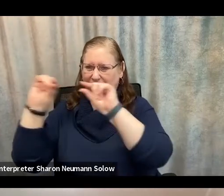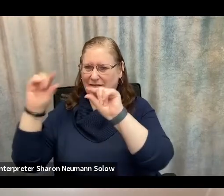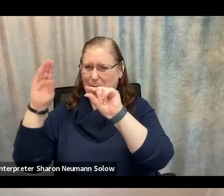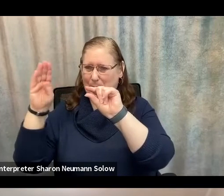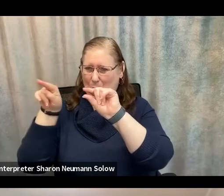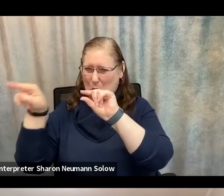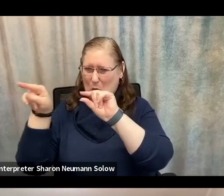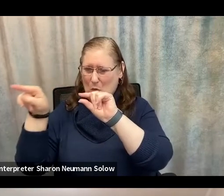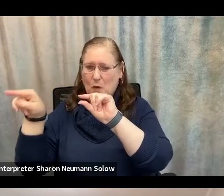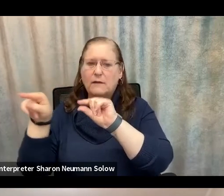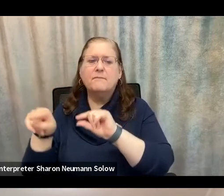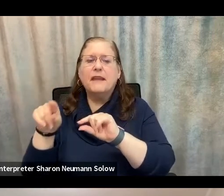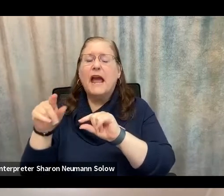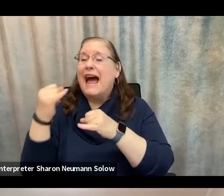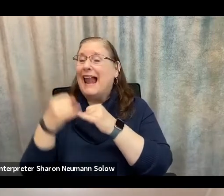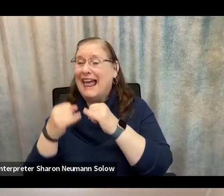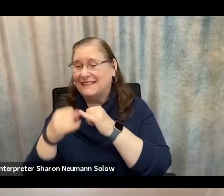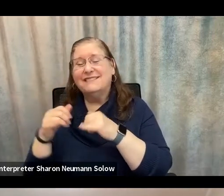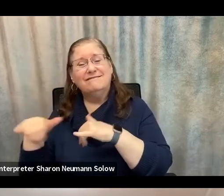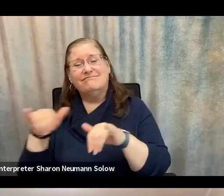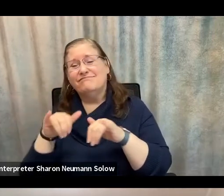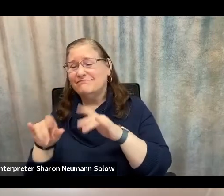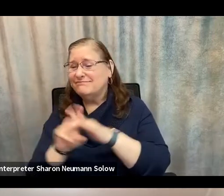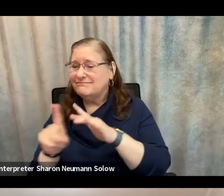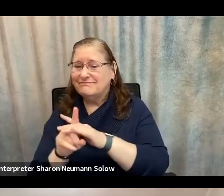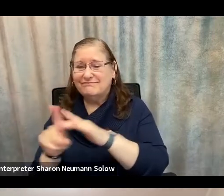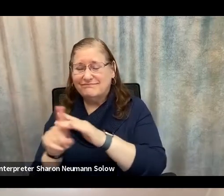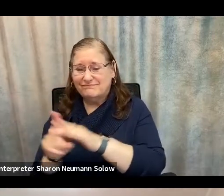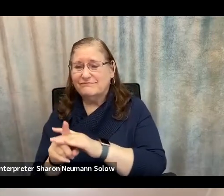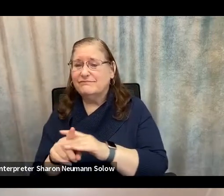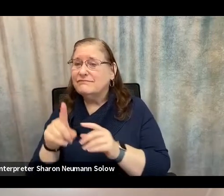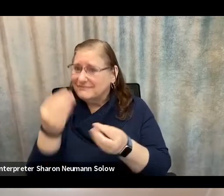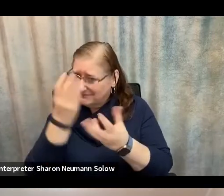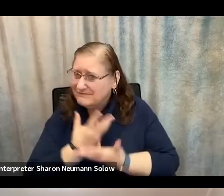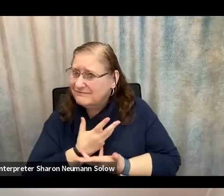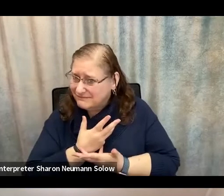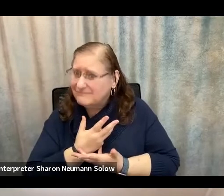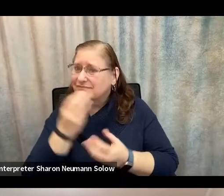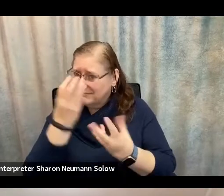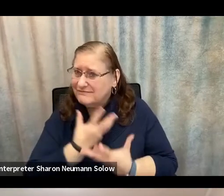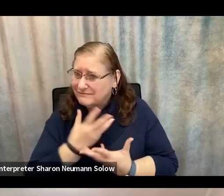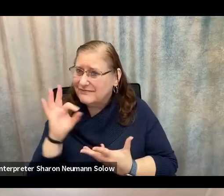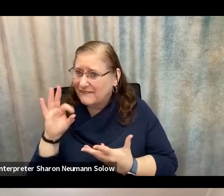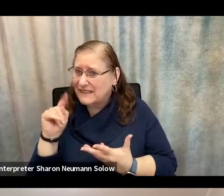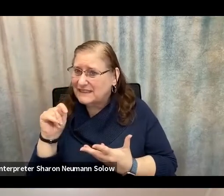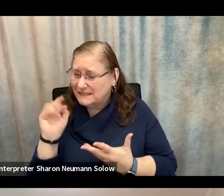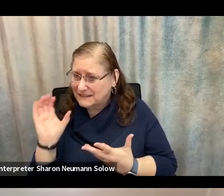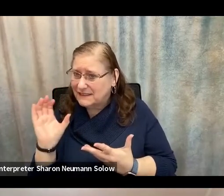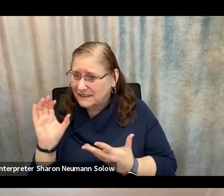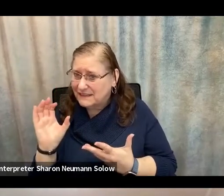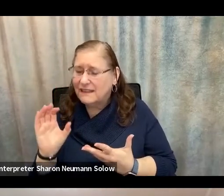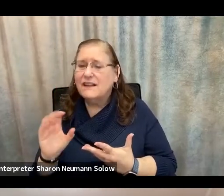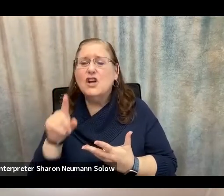a common theme. I think you're going to be getting this, hearing this a lot. Make sure you let us know. Let the Federal Trade Commission know. You can go to